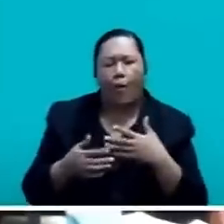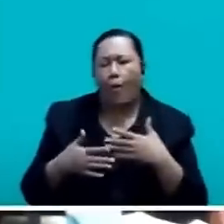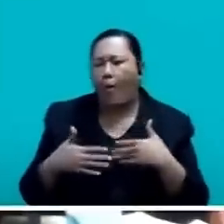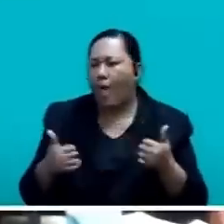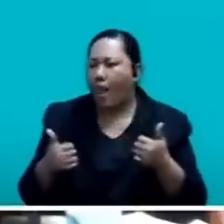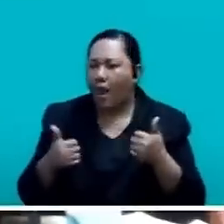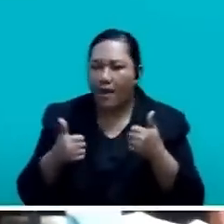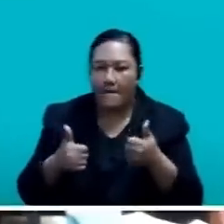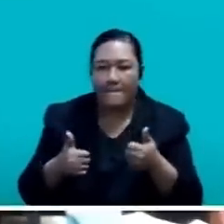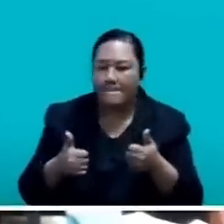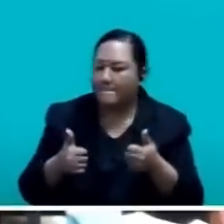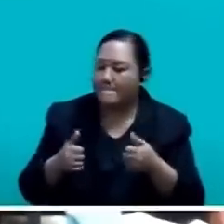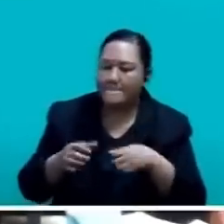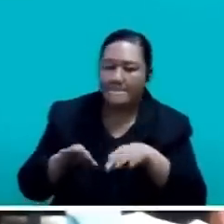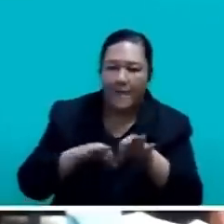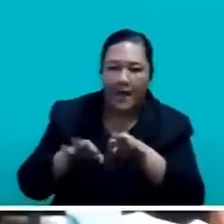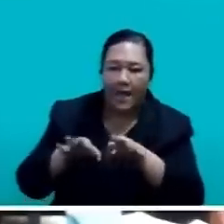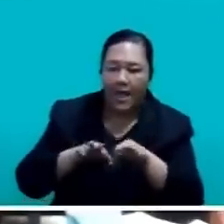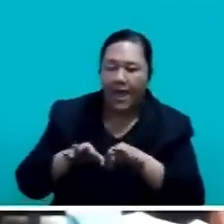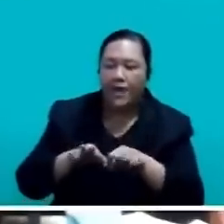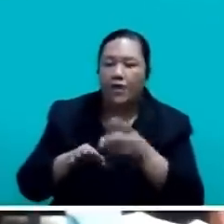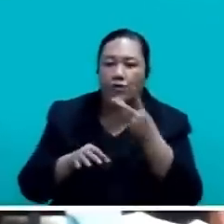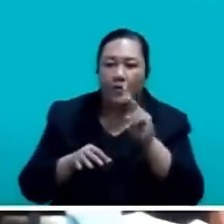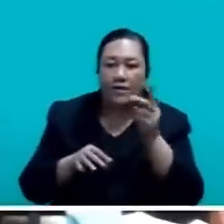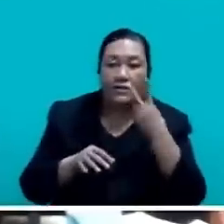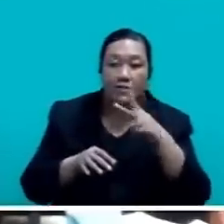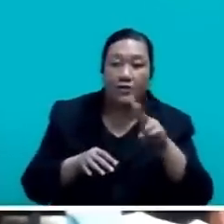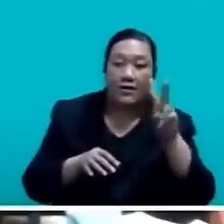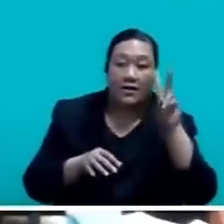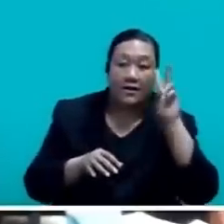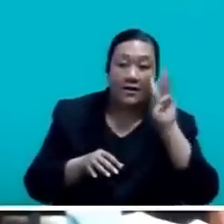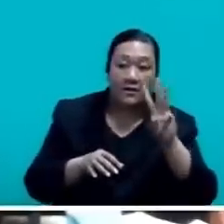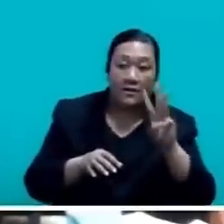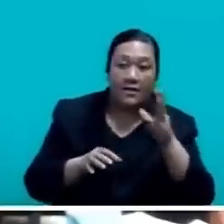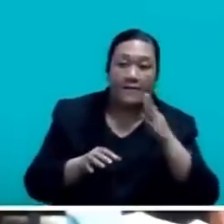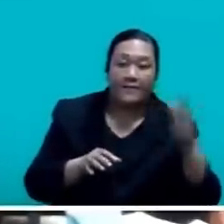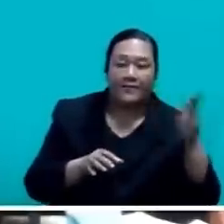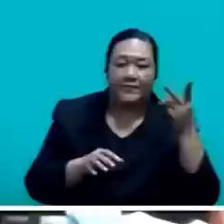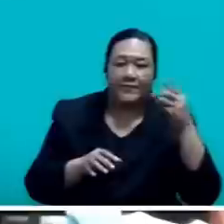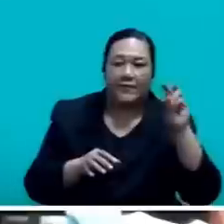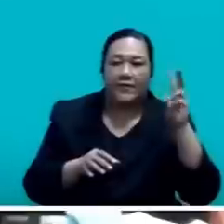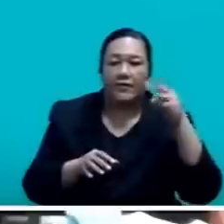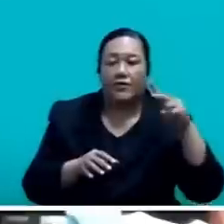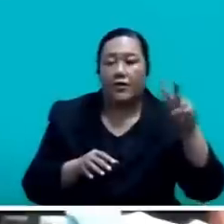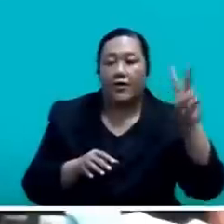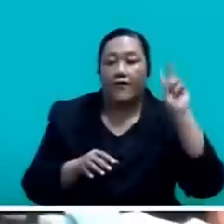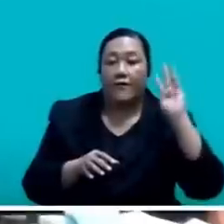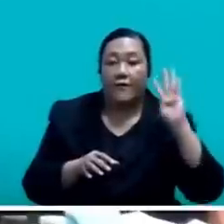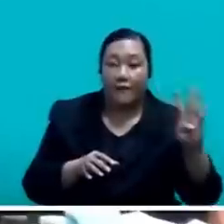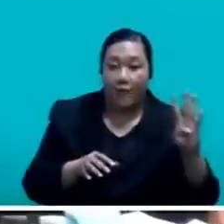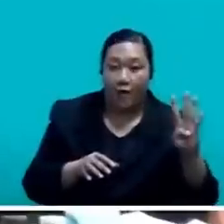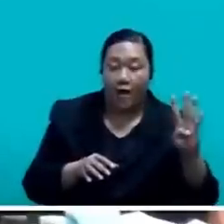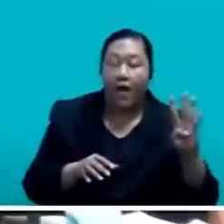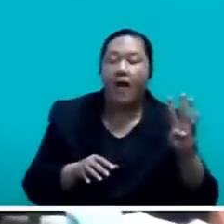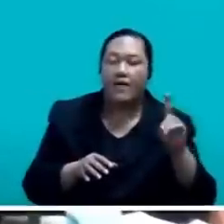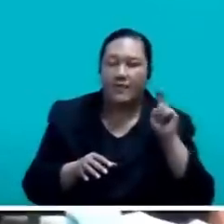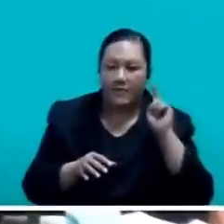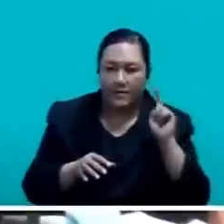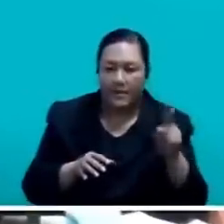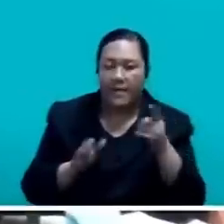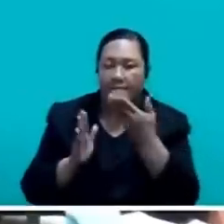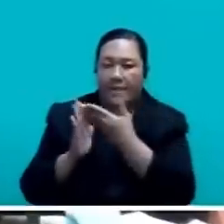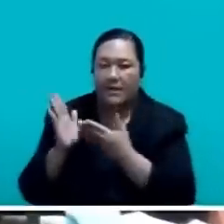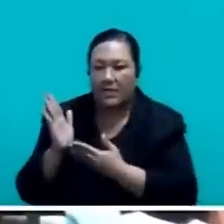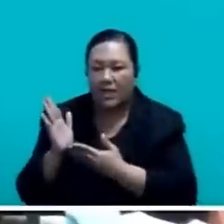inclusive 2023-2024 budget to support the economic recovery in contributing